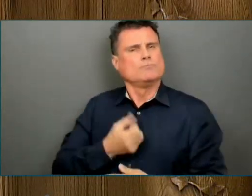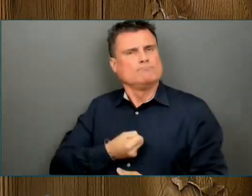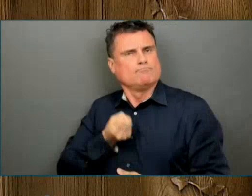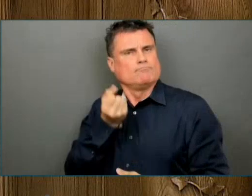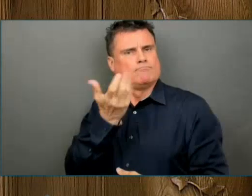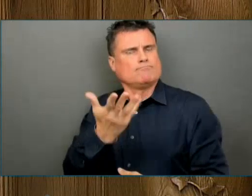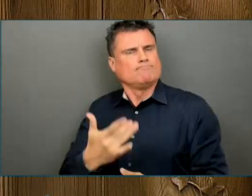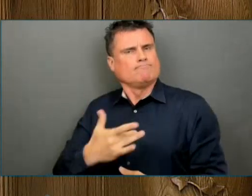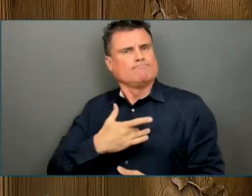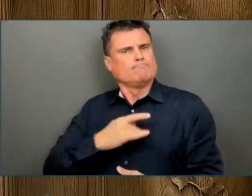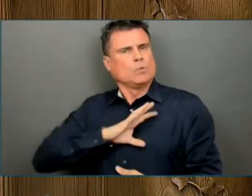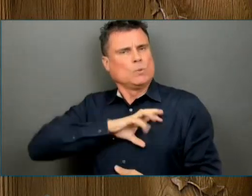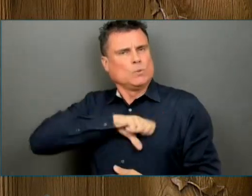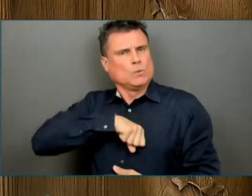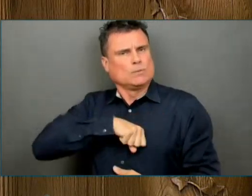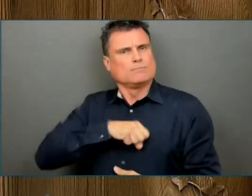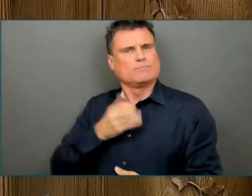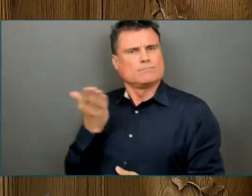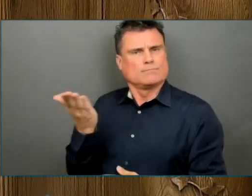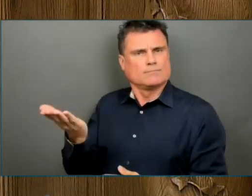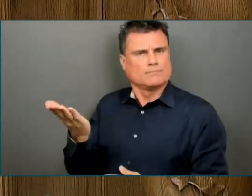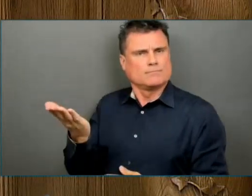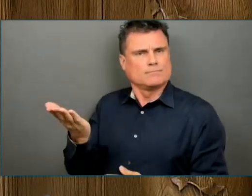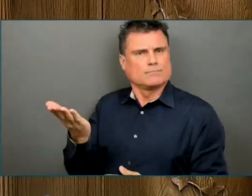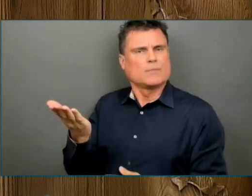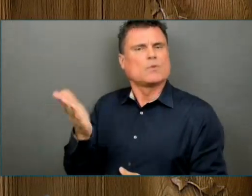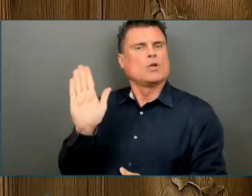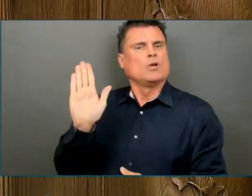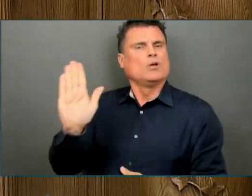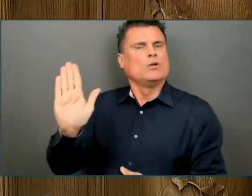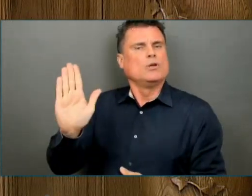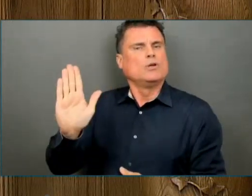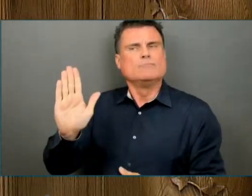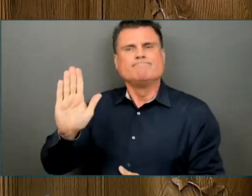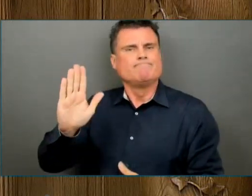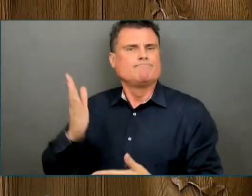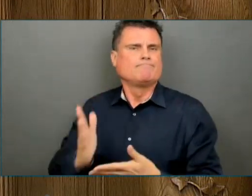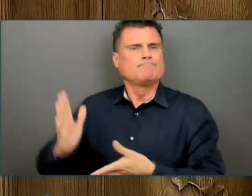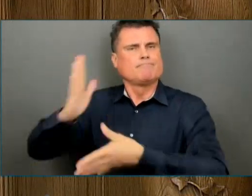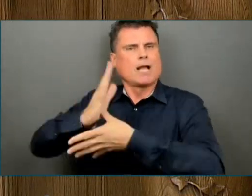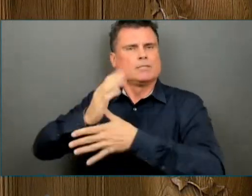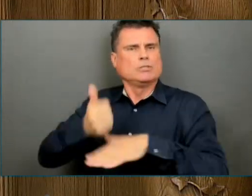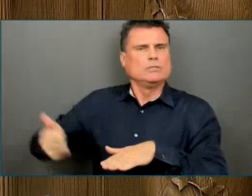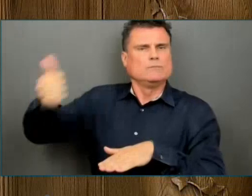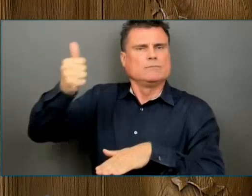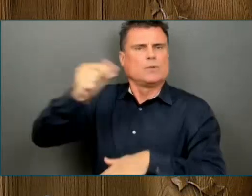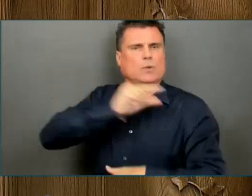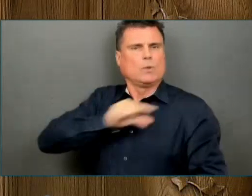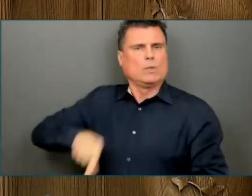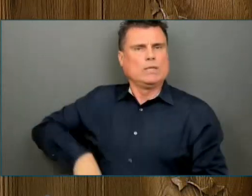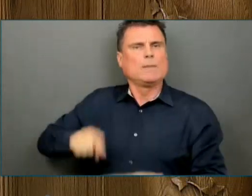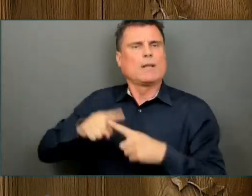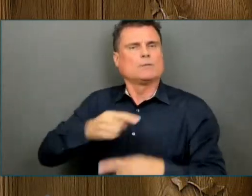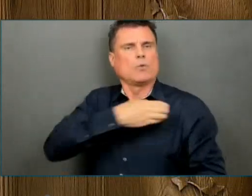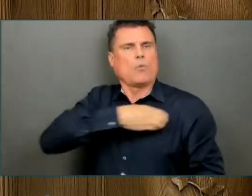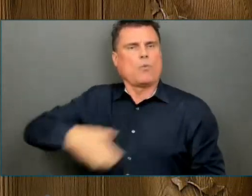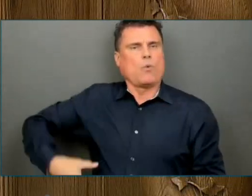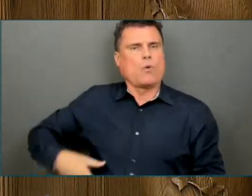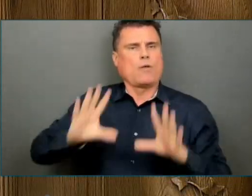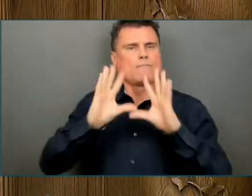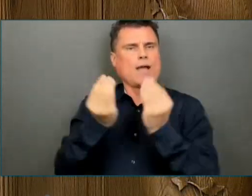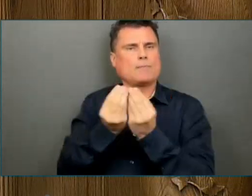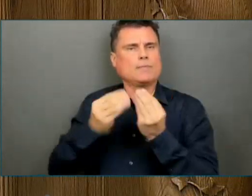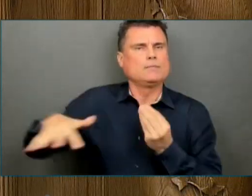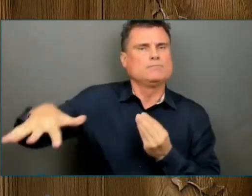royal family, and all the citizens of the Commonwealth on the loss of this steadfast companion and most loyal prince.